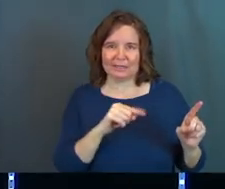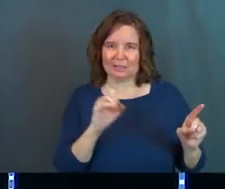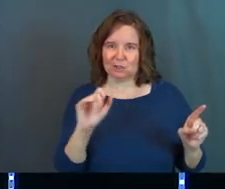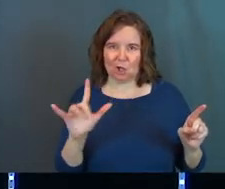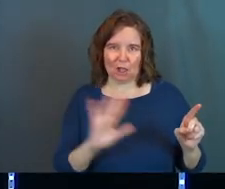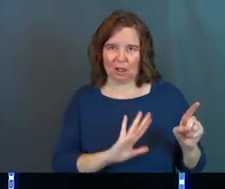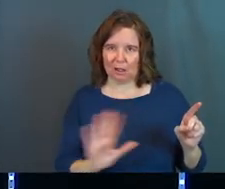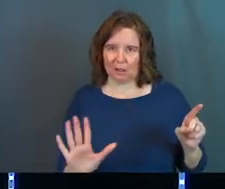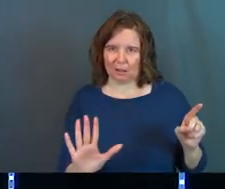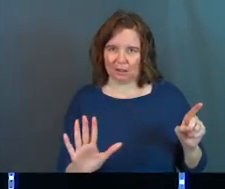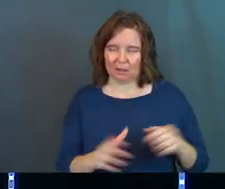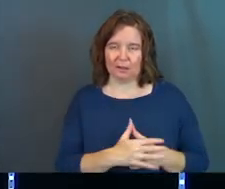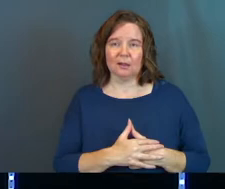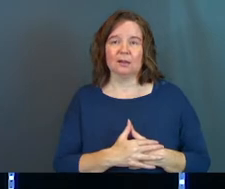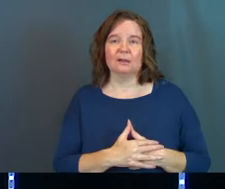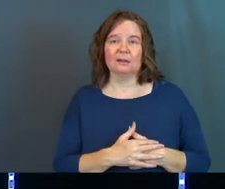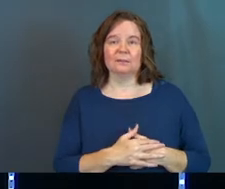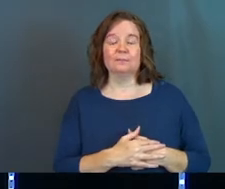Saul.